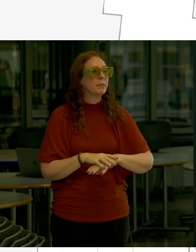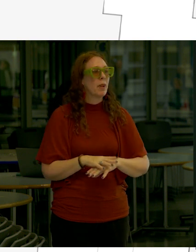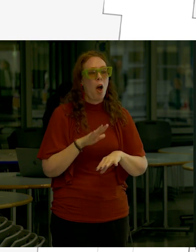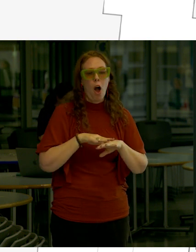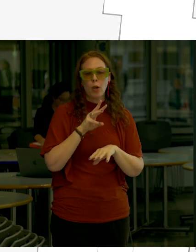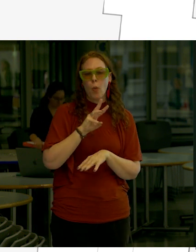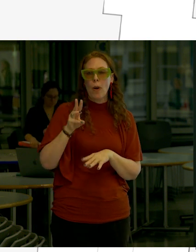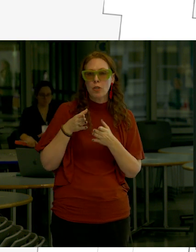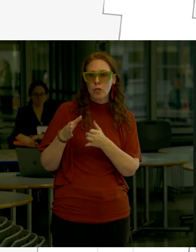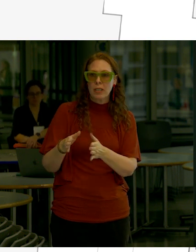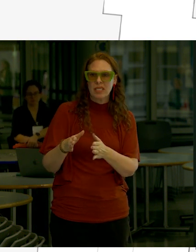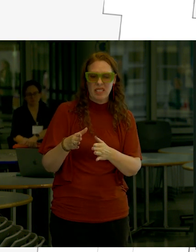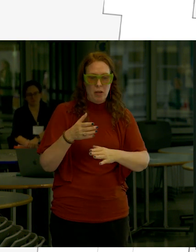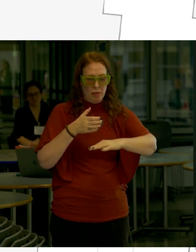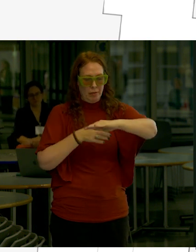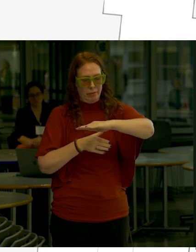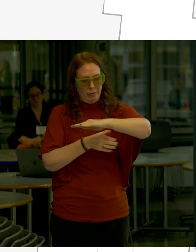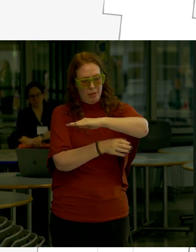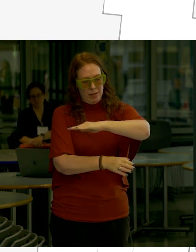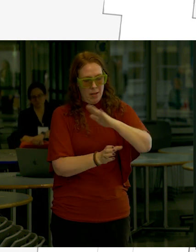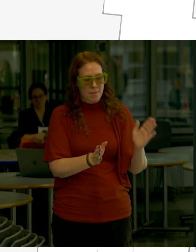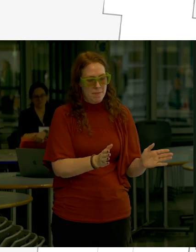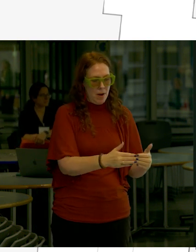Street so underneath that box